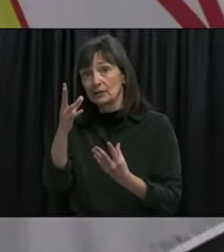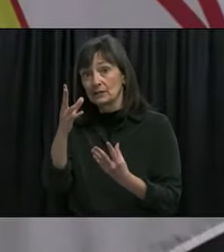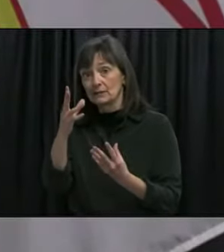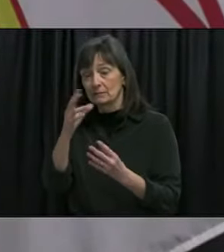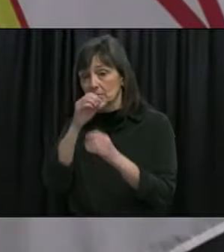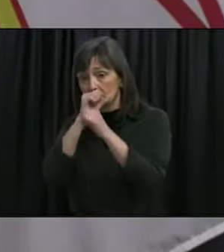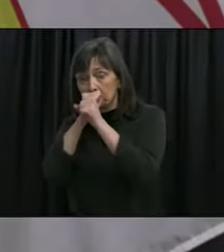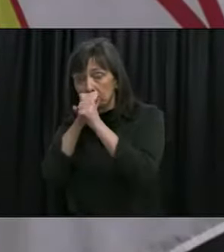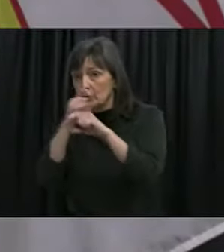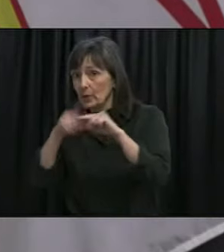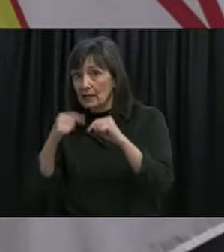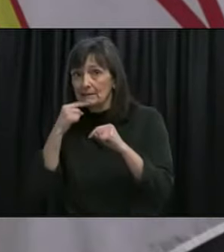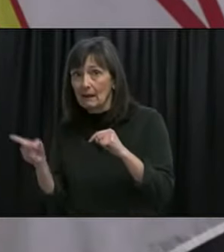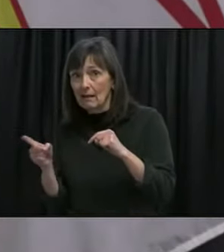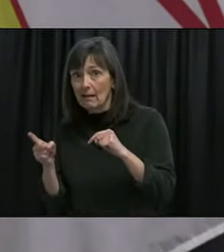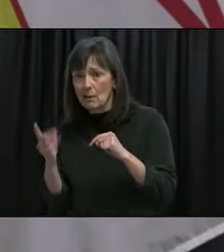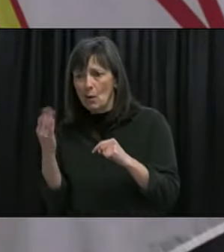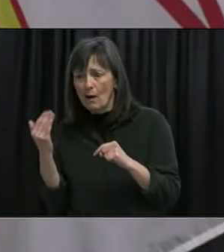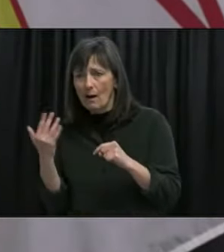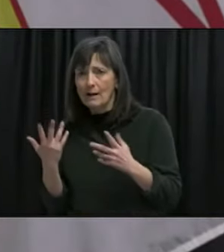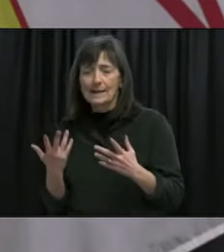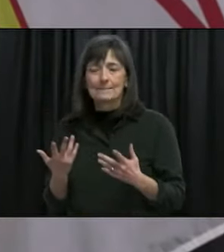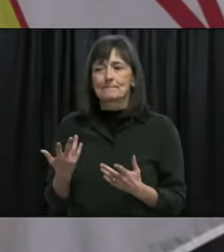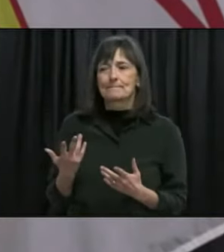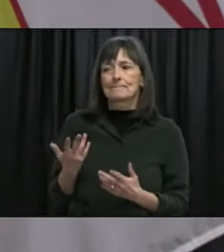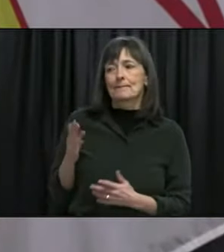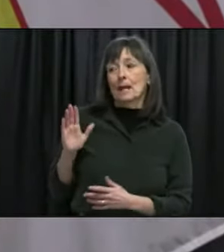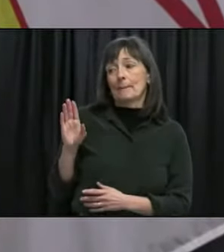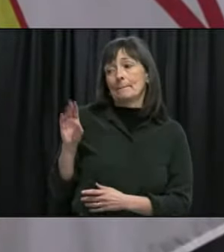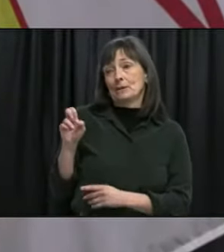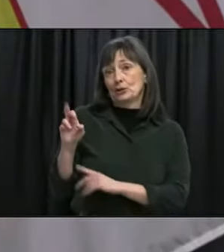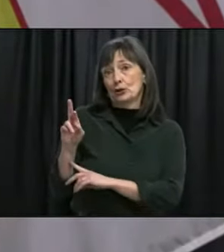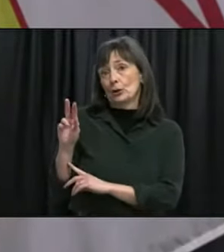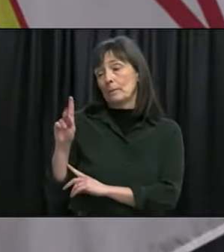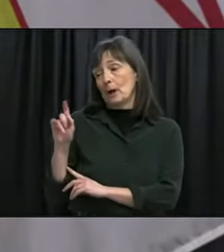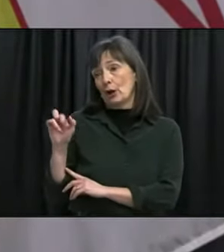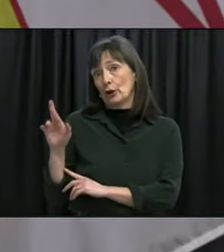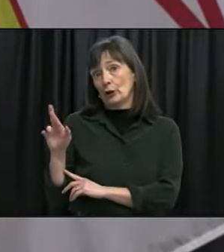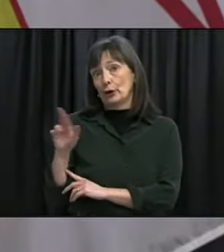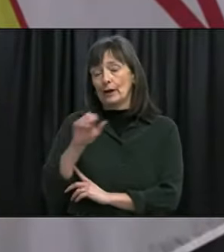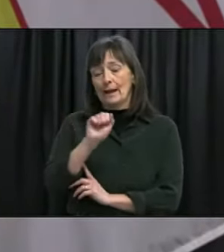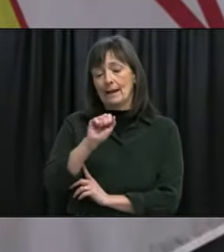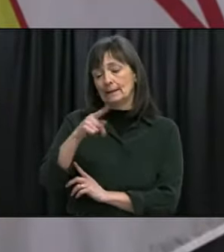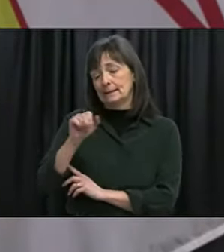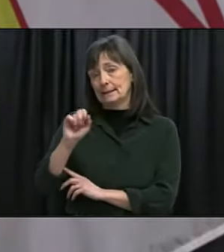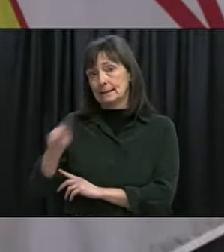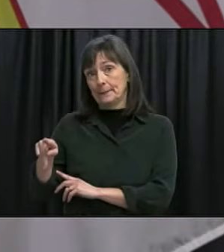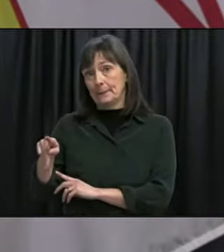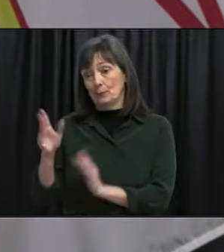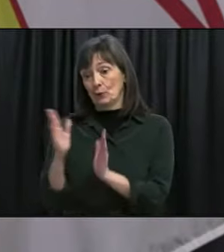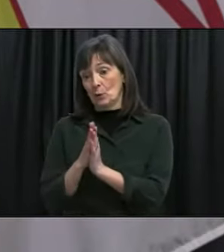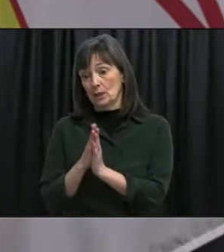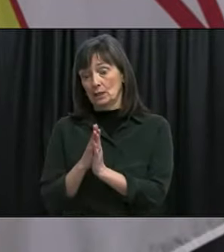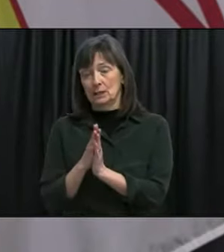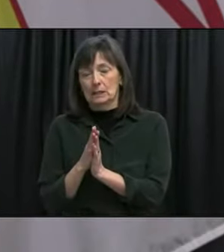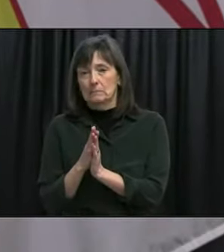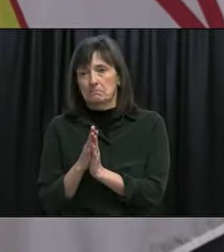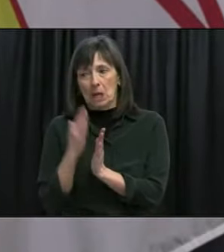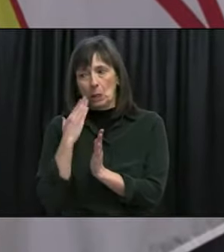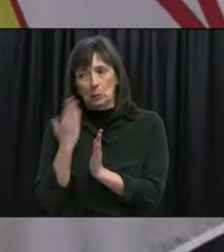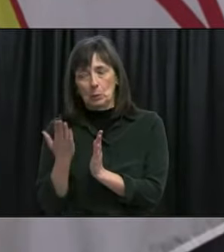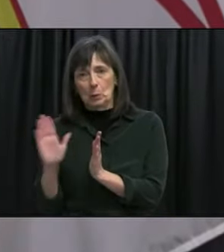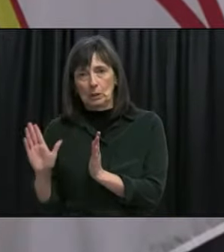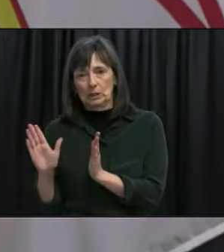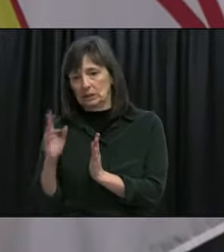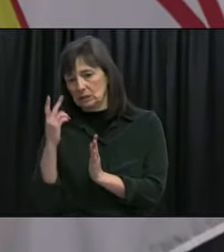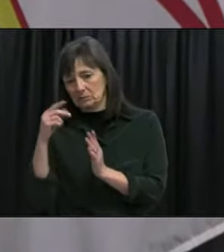insight into Mr. Butler's request for ATIP and nor should I but certainly I think the public would